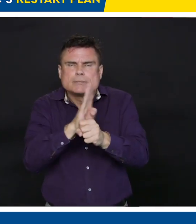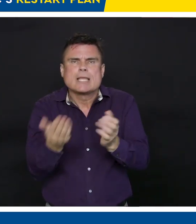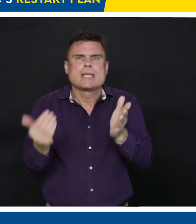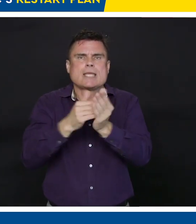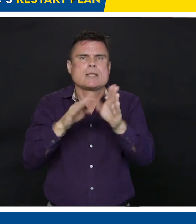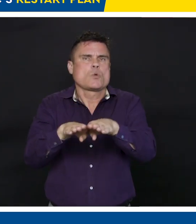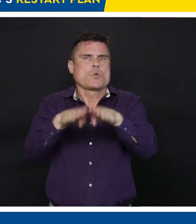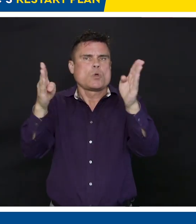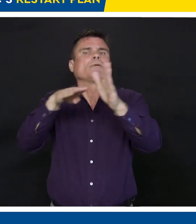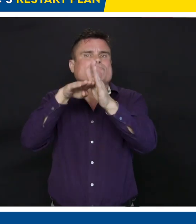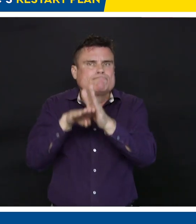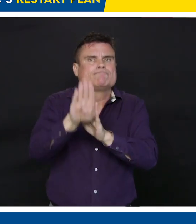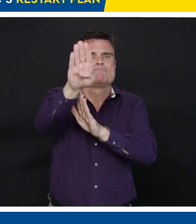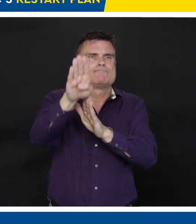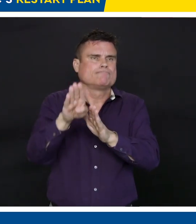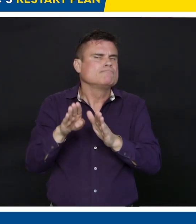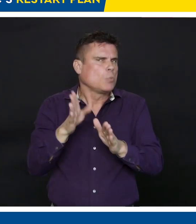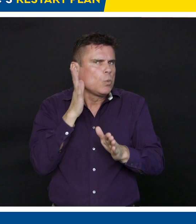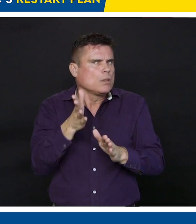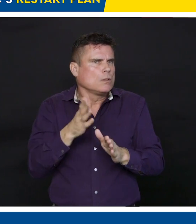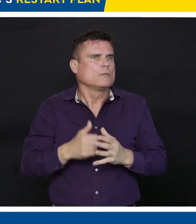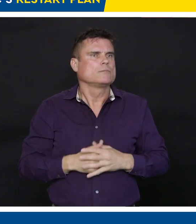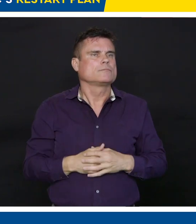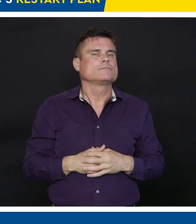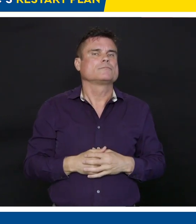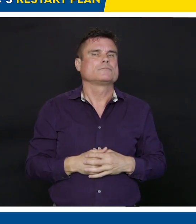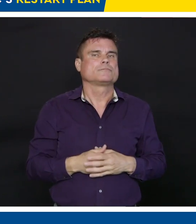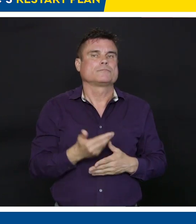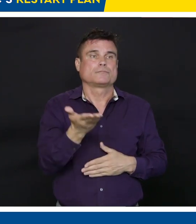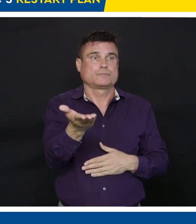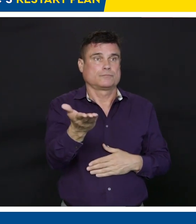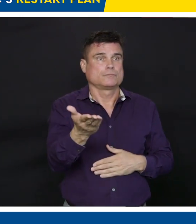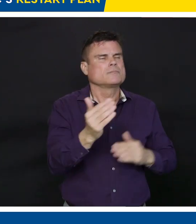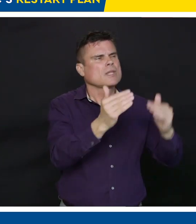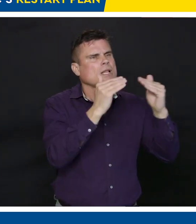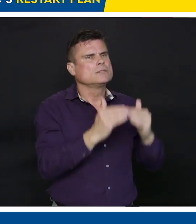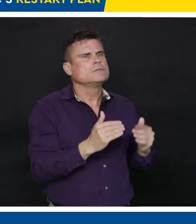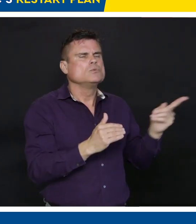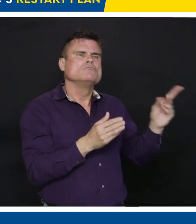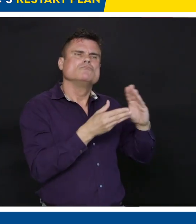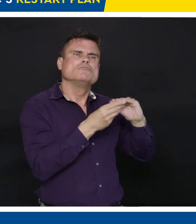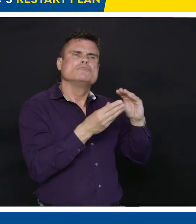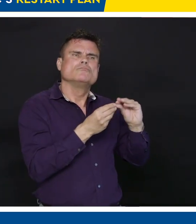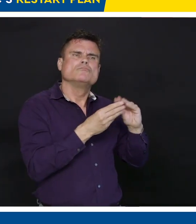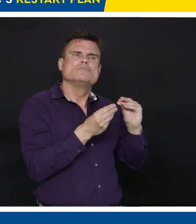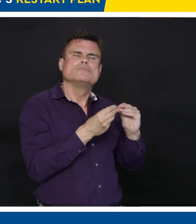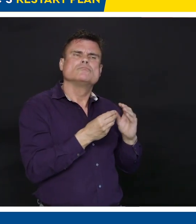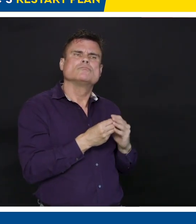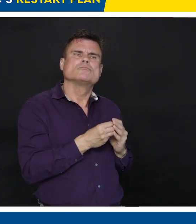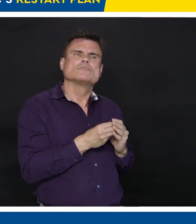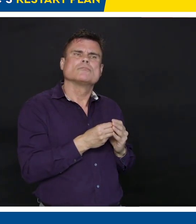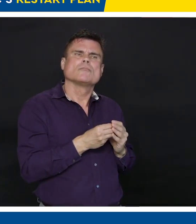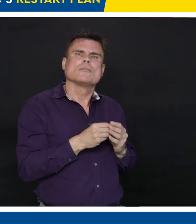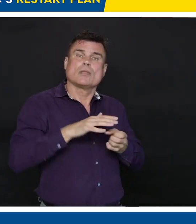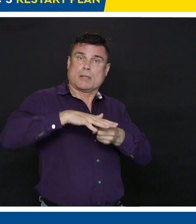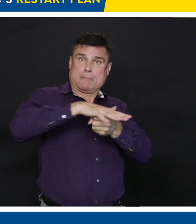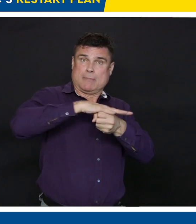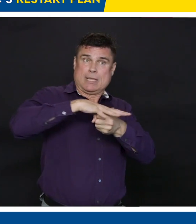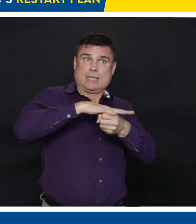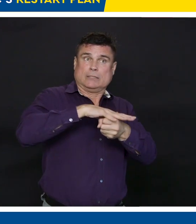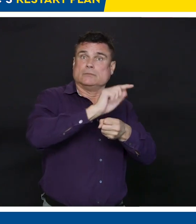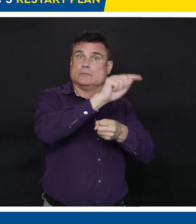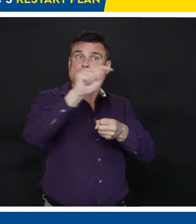Hi, Premier. What's your message to places of worship? And can you kind of walk me through the difference between